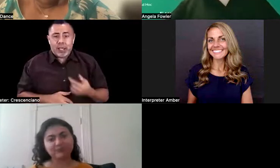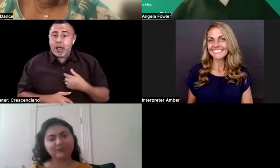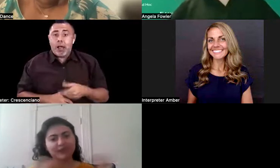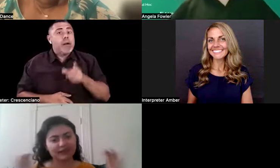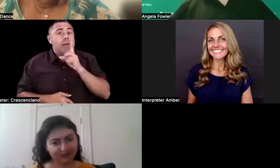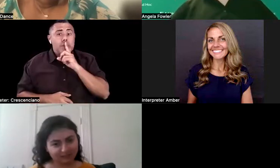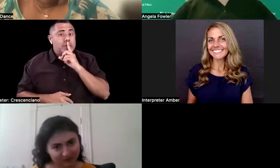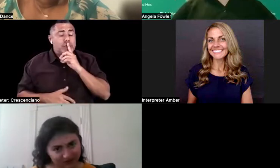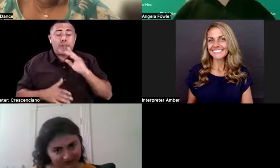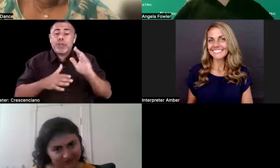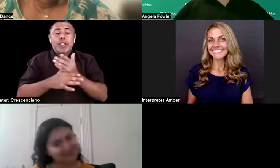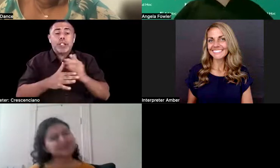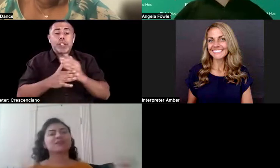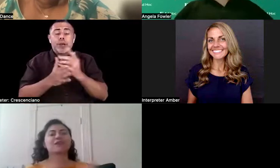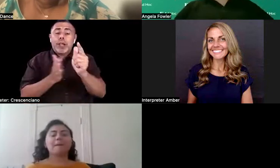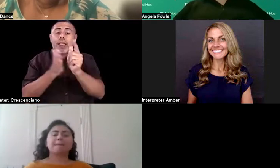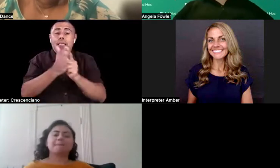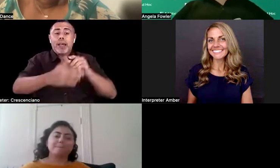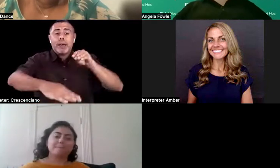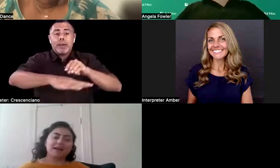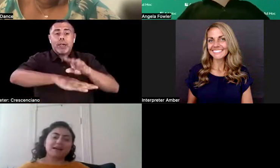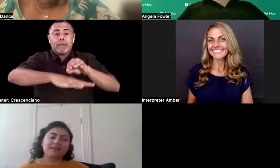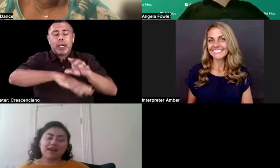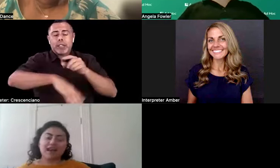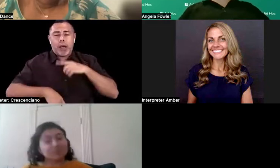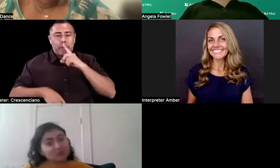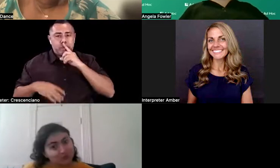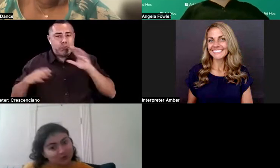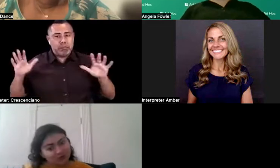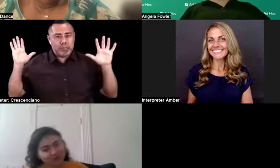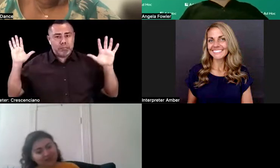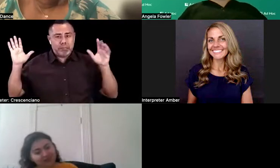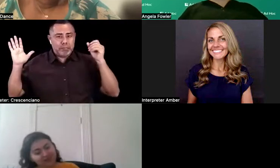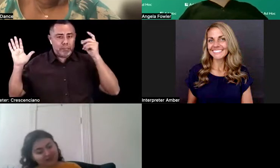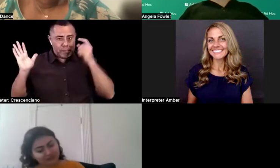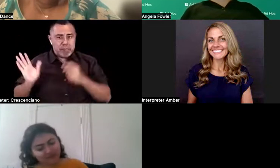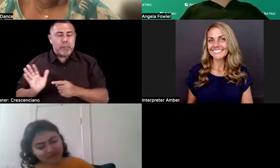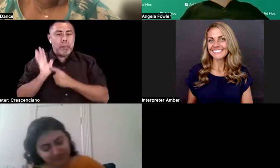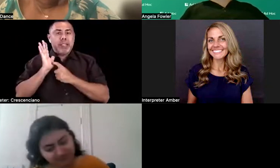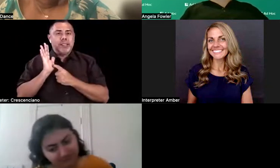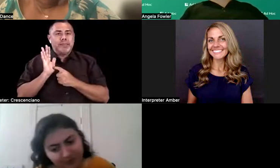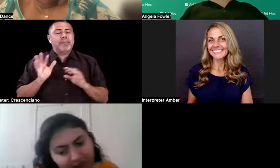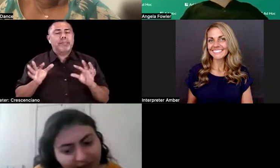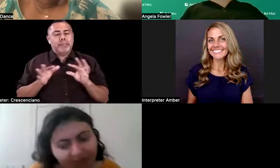And I have to say this, but I do have